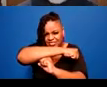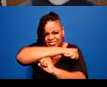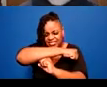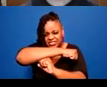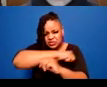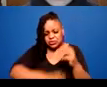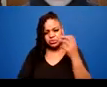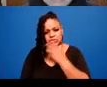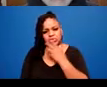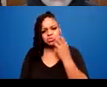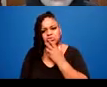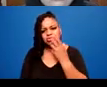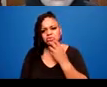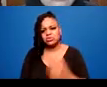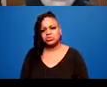due to discrimination.